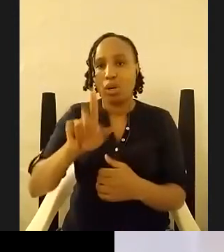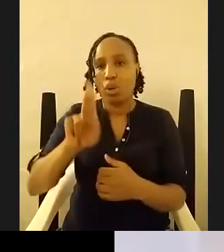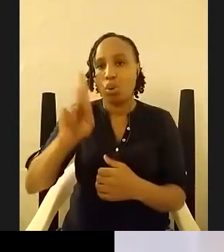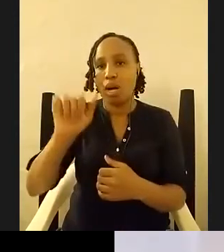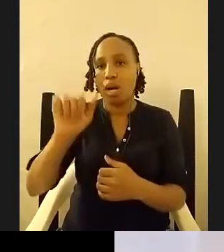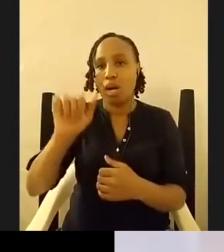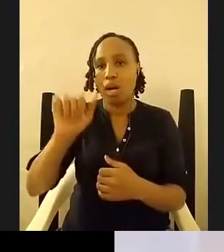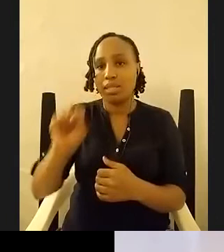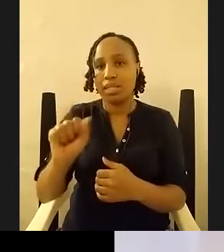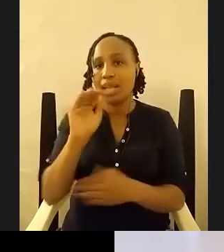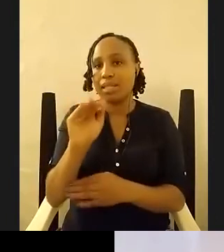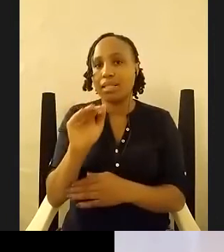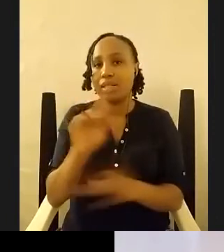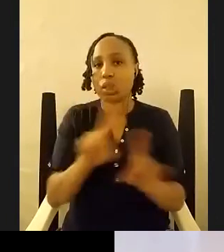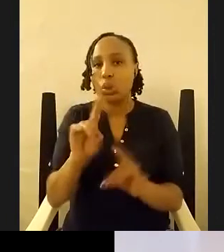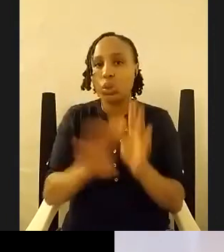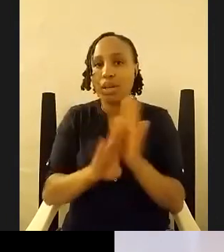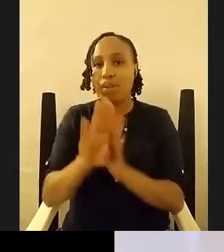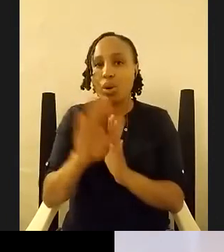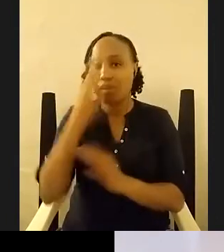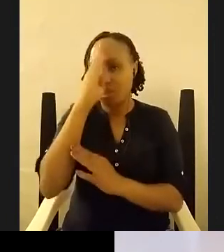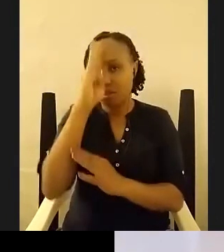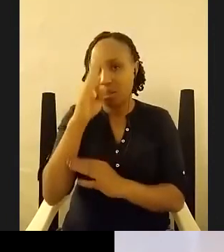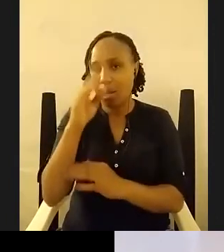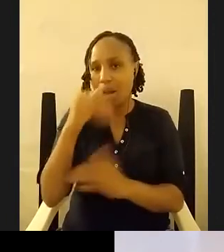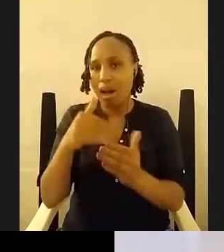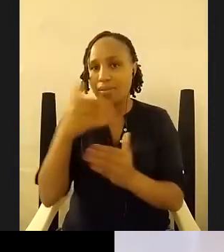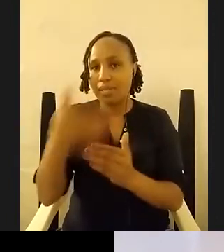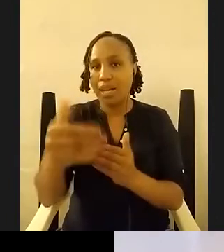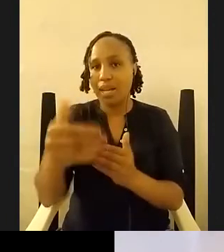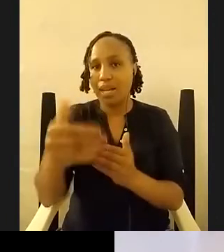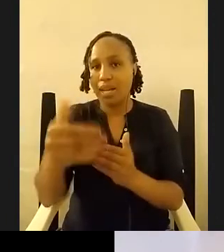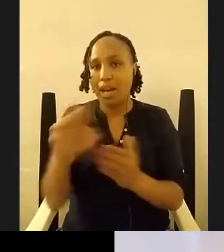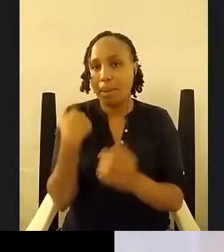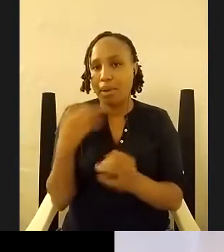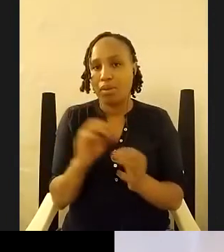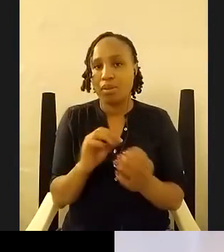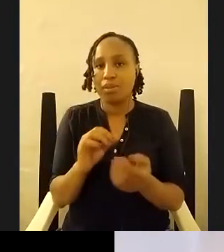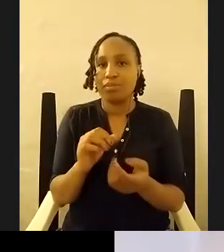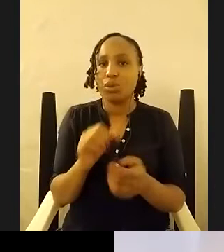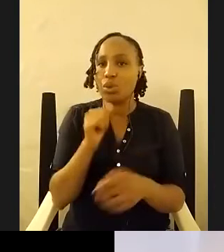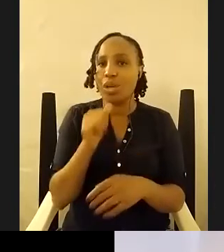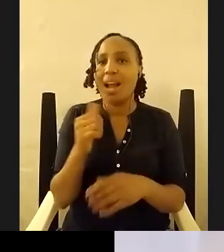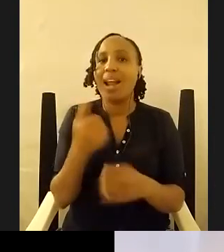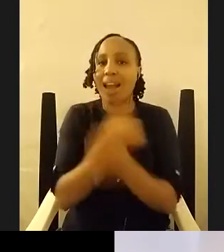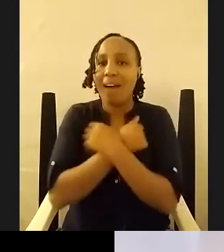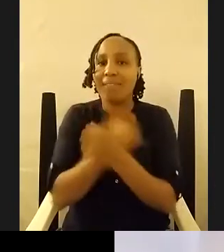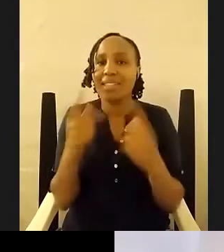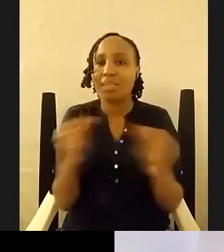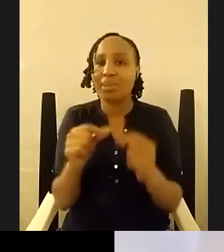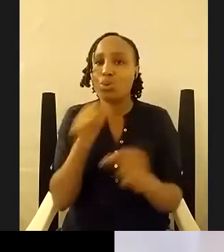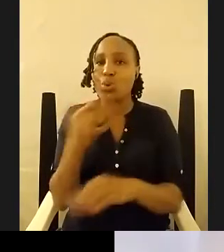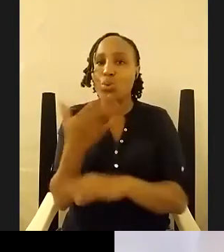after a number of revisions i love the statement don't waste the reader's time i mean remy please please answer this um